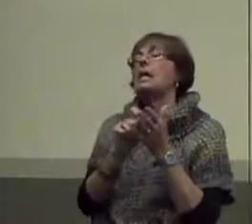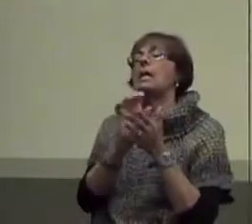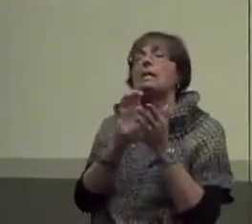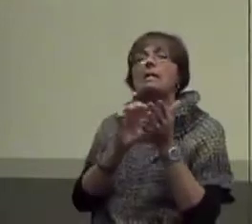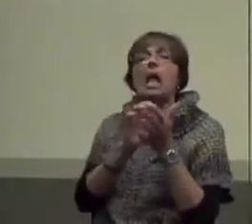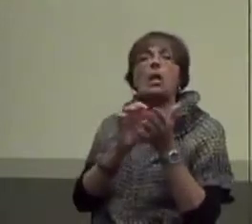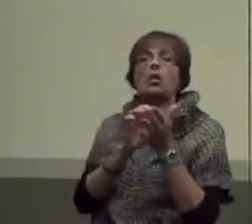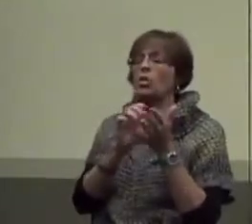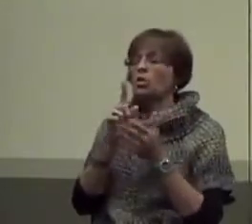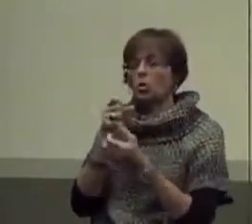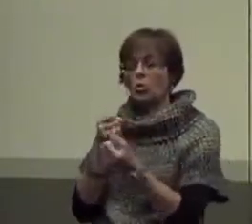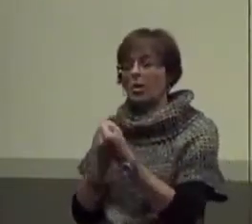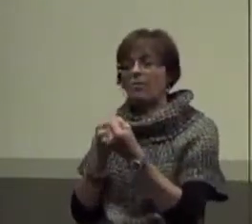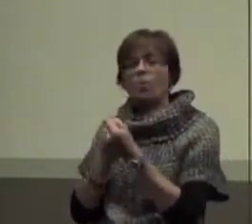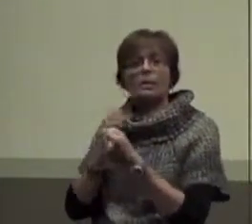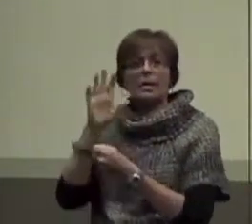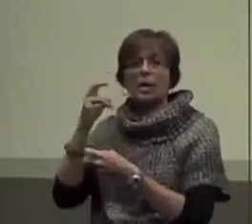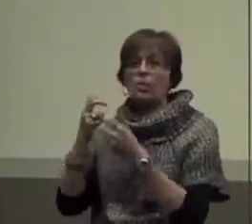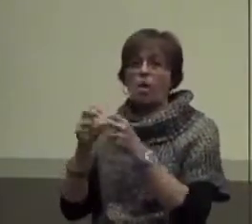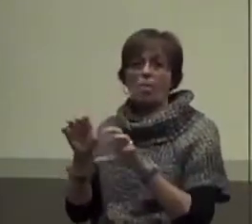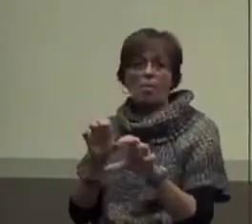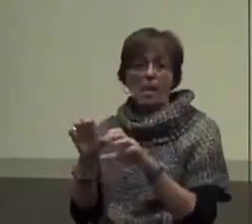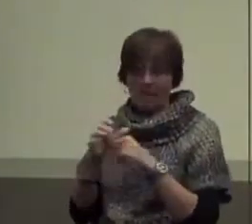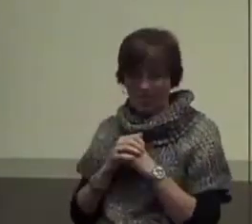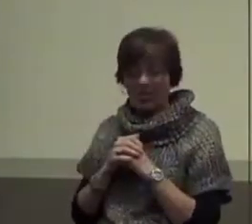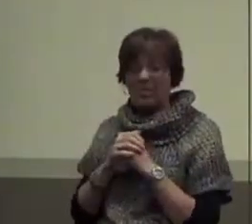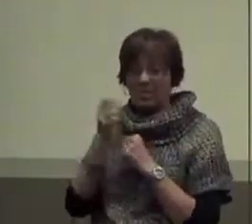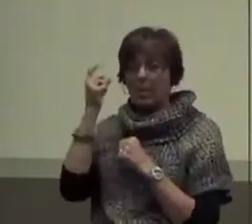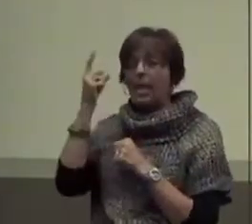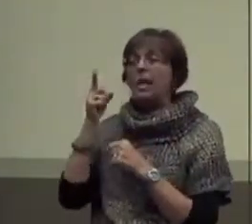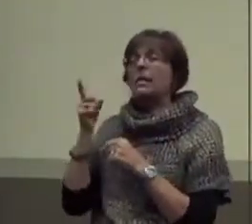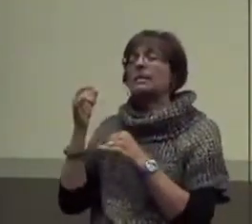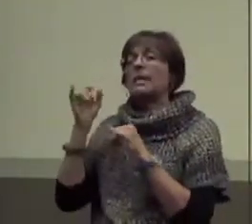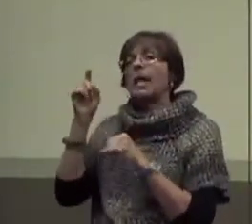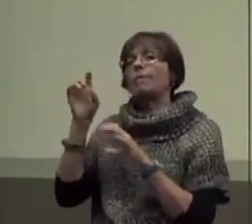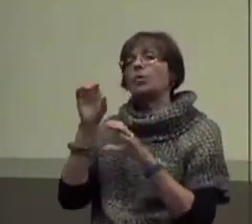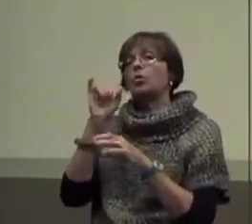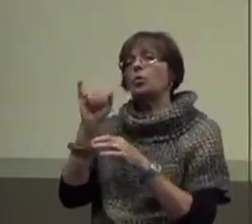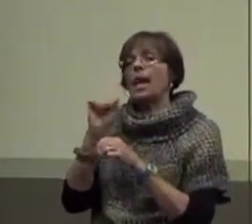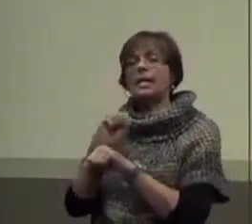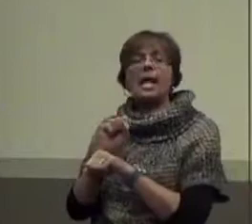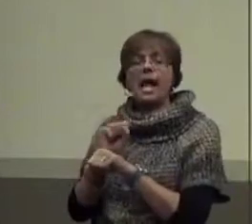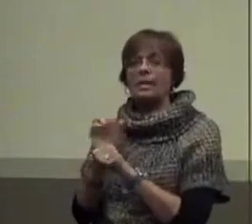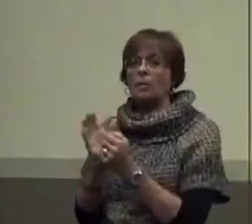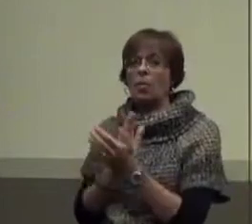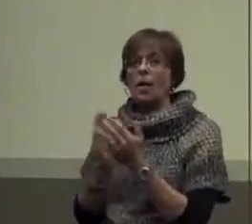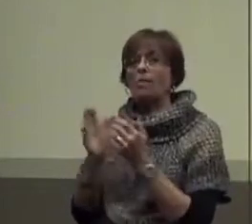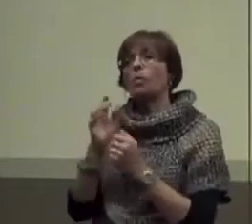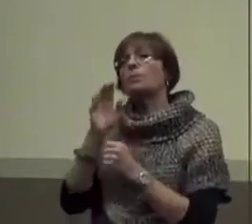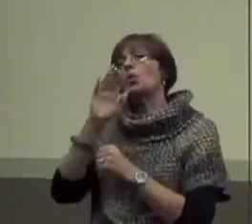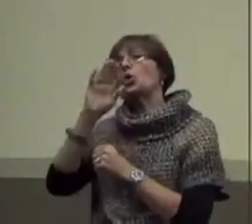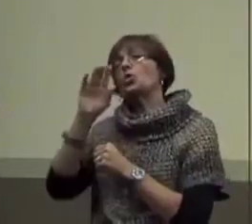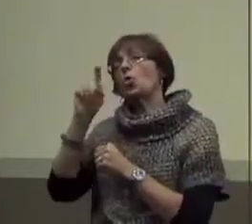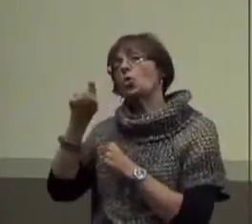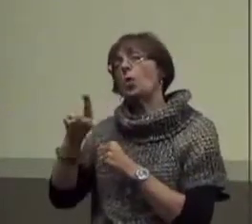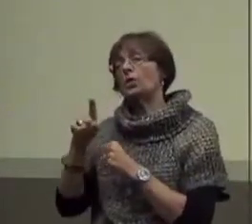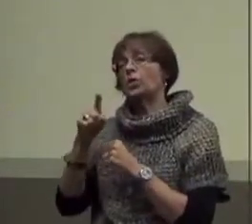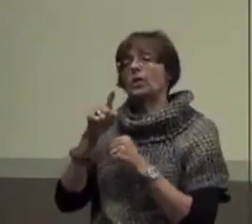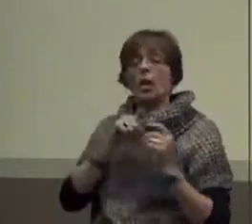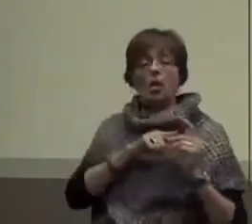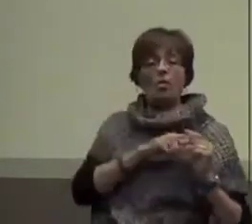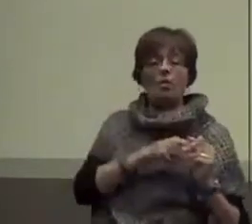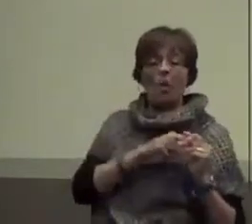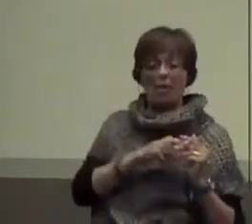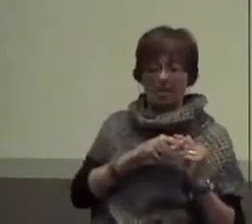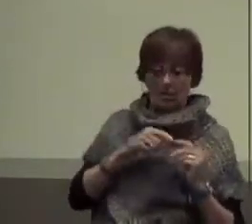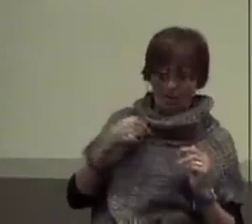you're reinforcing the problem behavior. Okay? Does that make sense? So, they're still going to have to do that task or whatever it is. Now, of course, your question is on the front